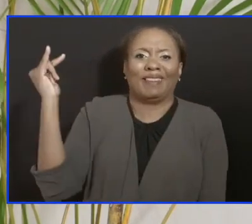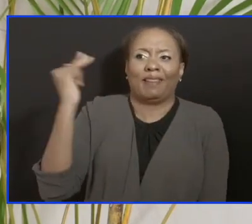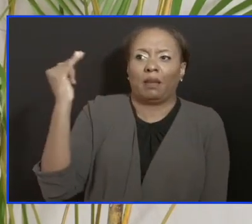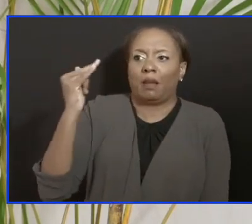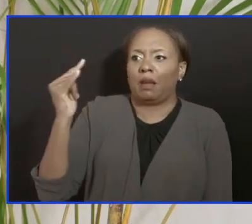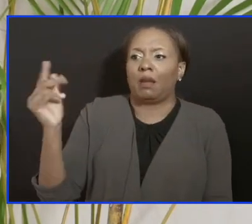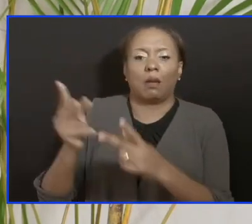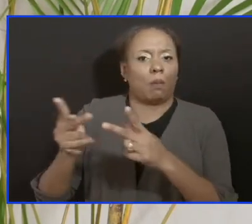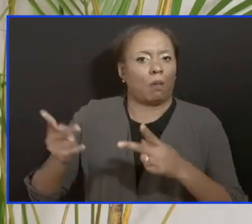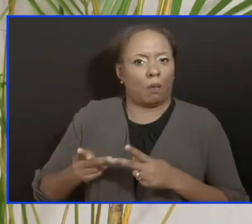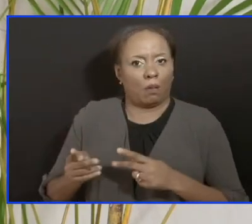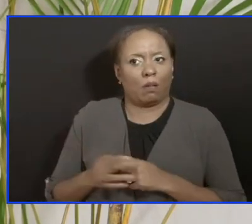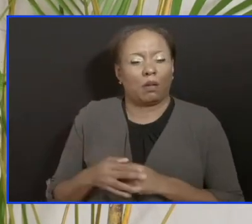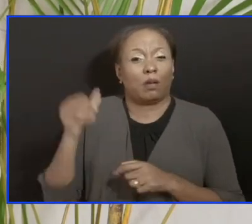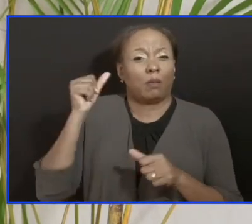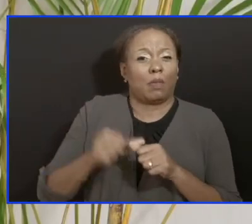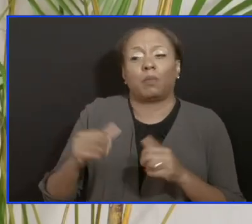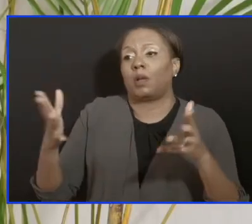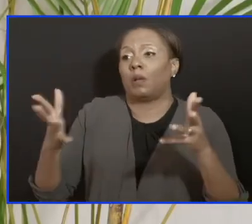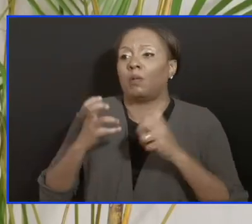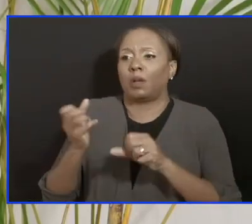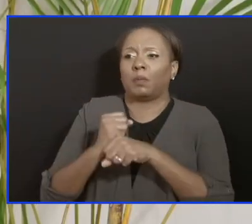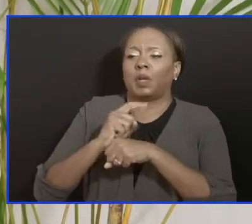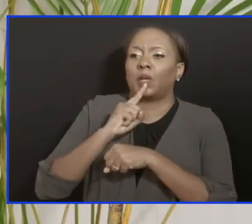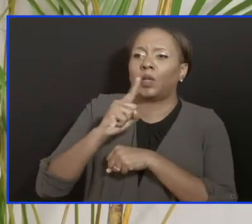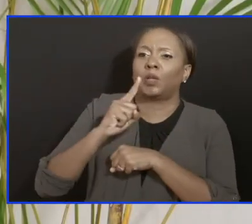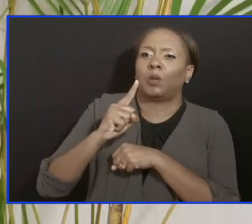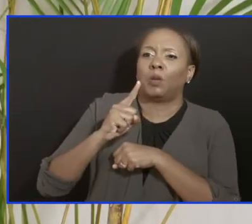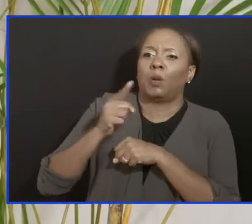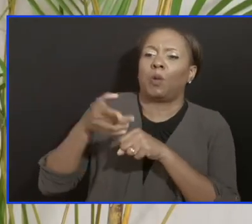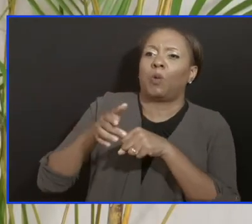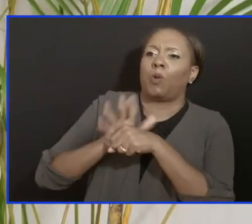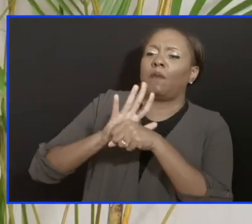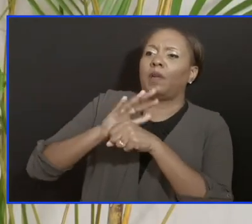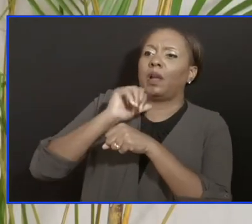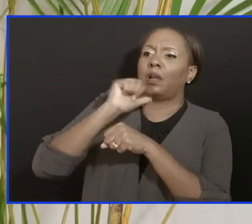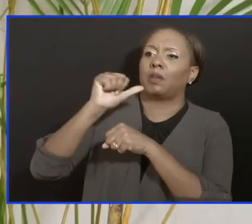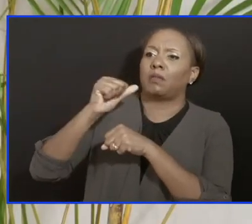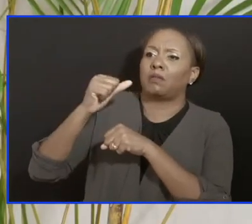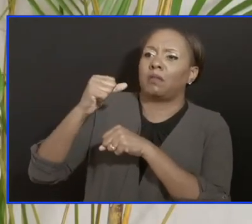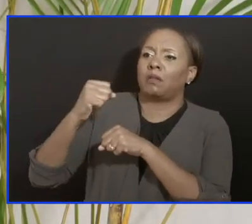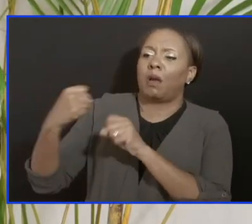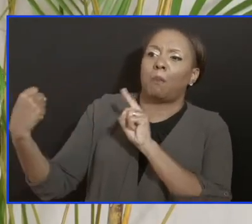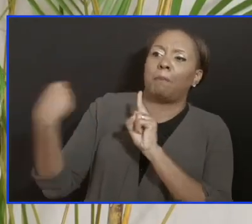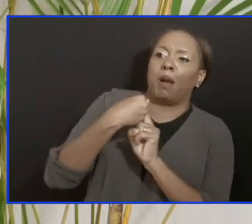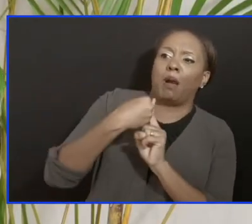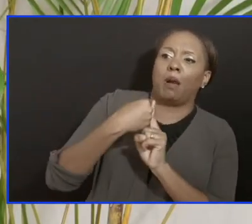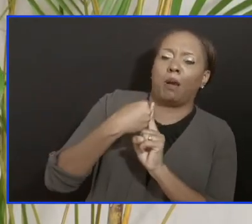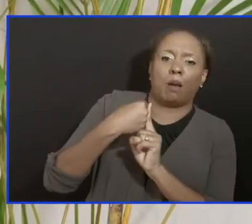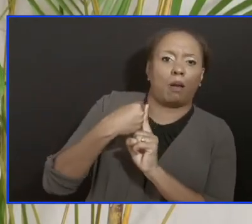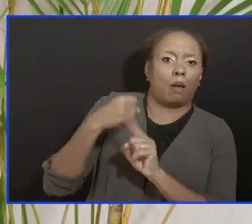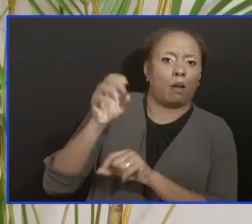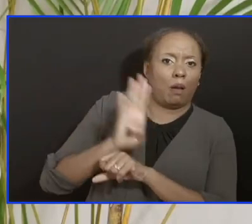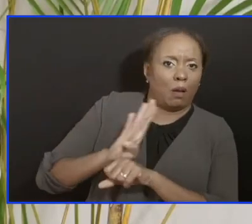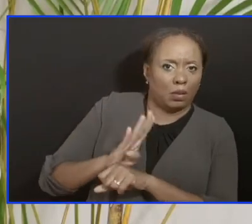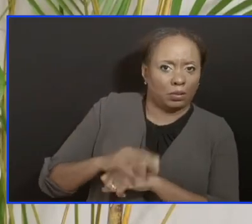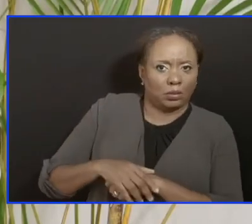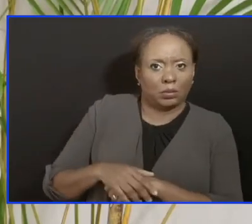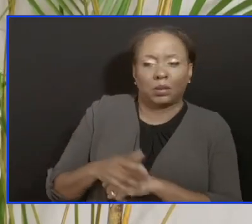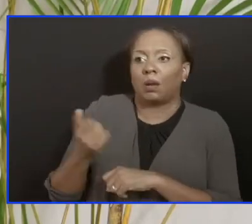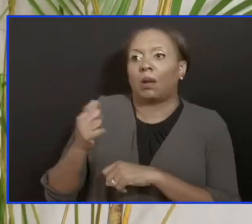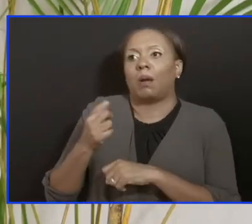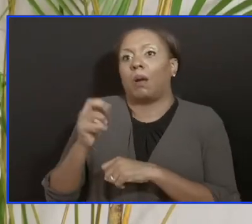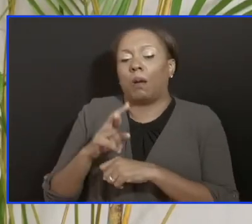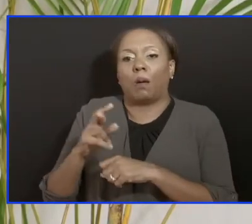was to try to keep the virus out of the country, keep the virus out of the country or delay them